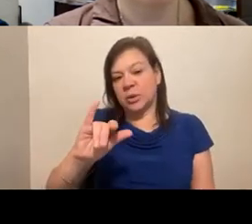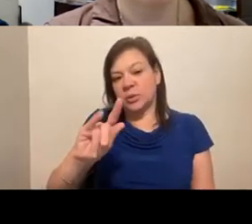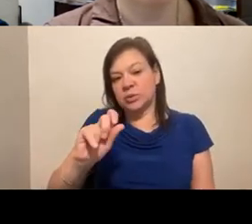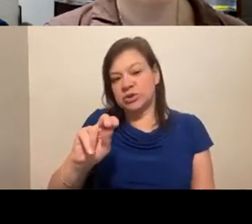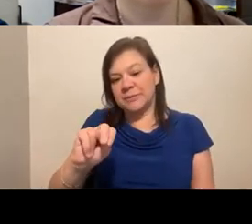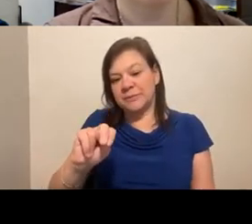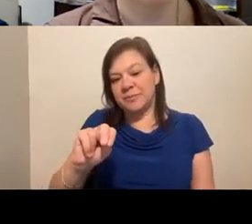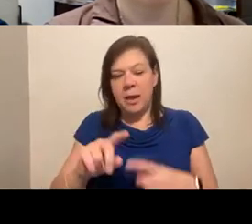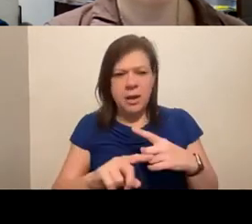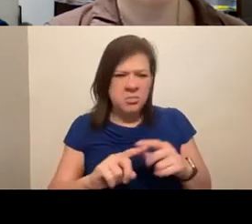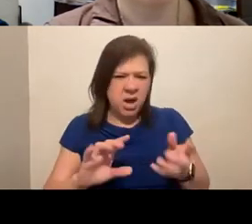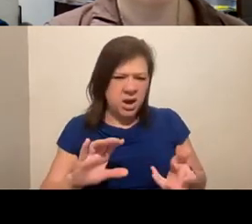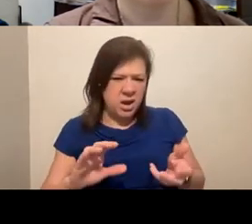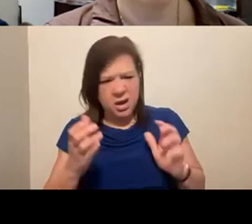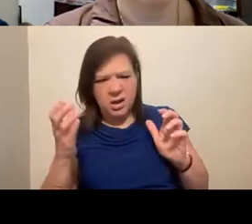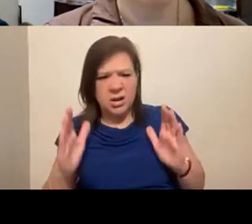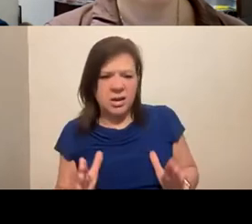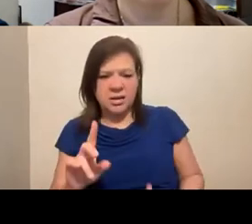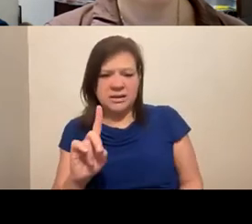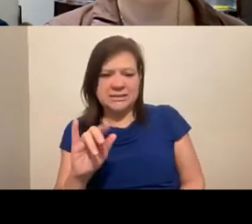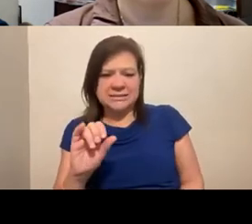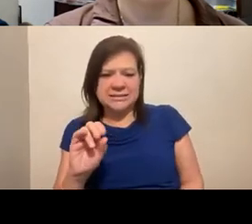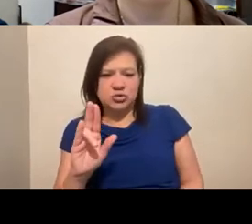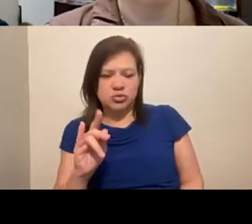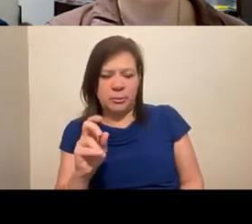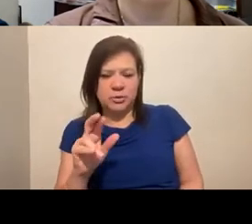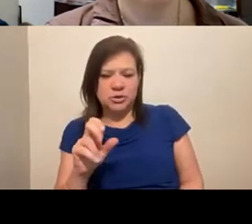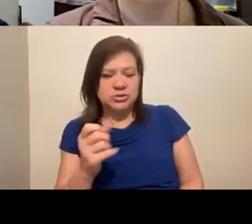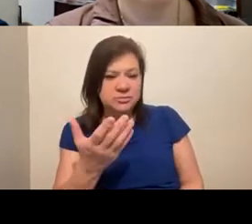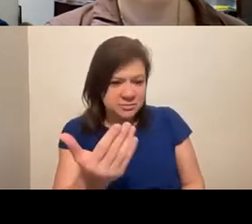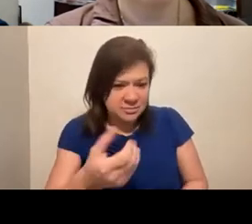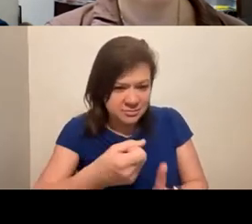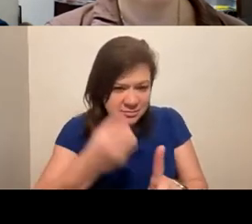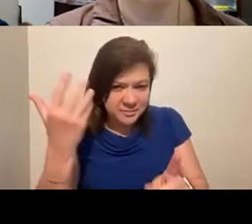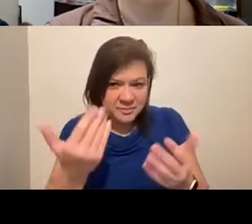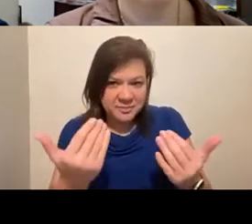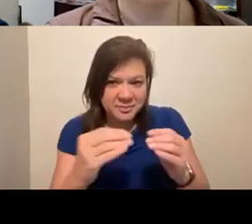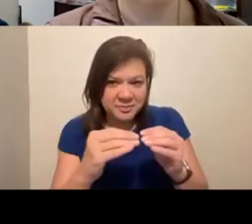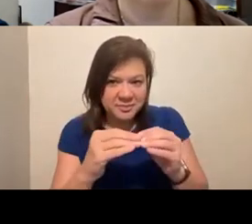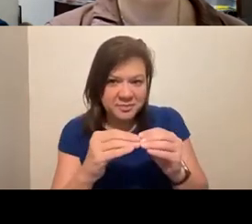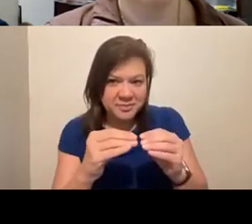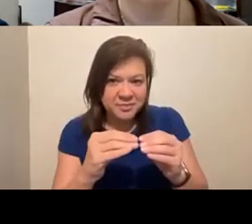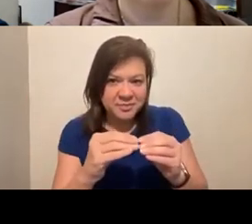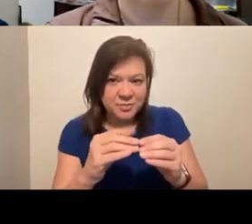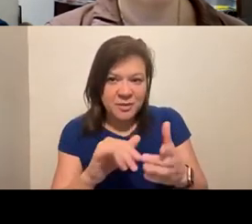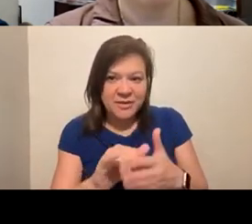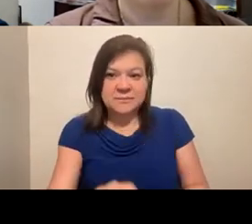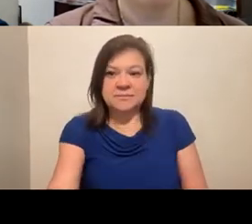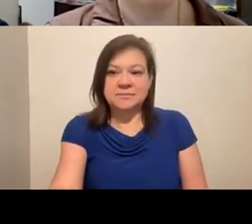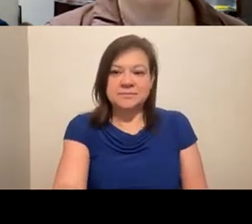disruptors, the idea of changing. Do you want to talk a little bit about disruption, Tina?